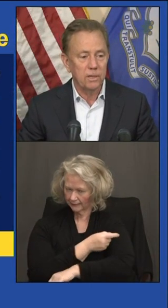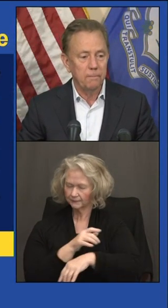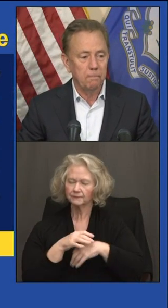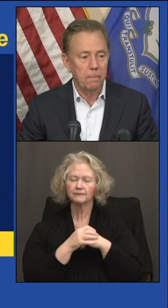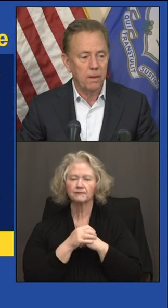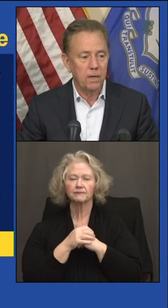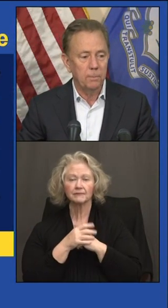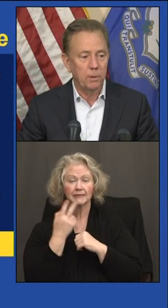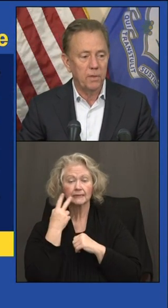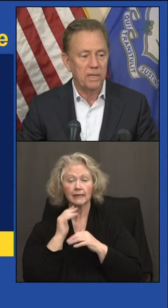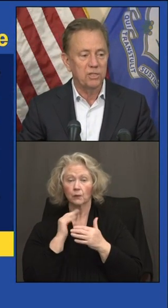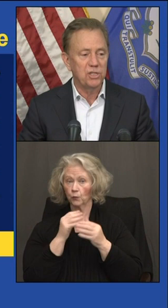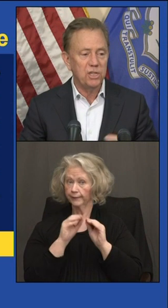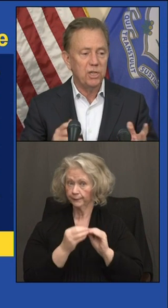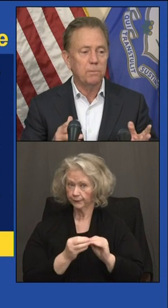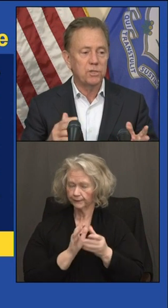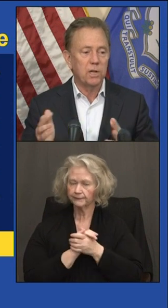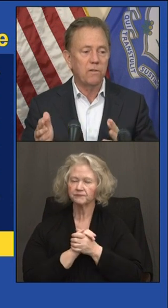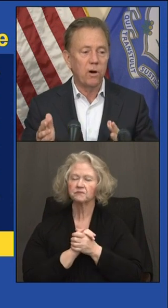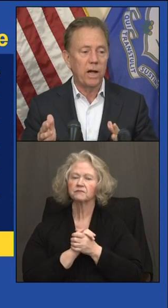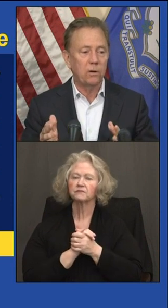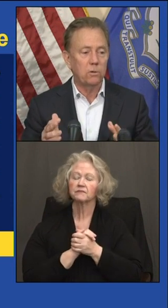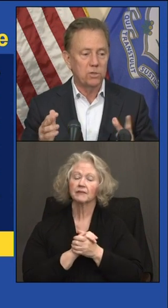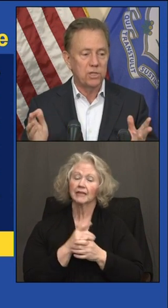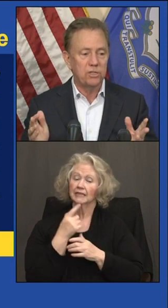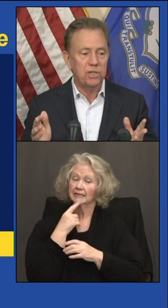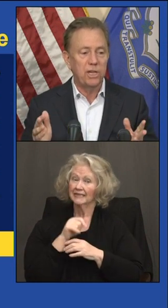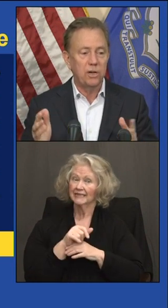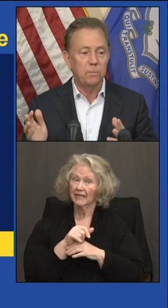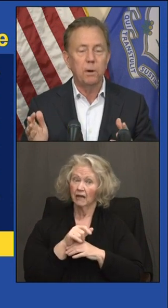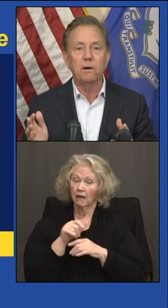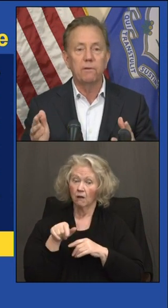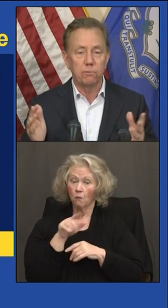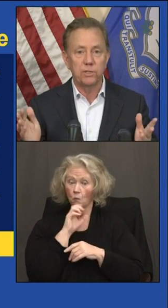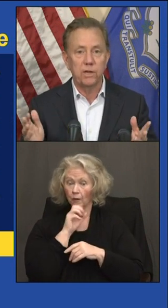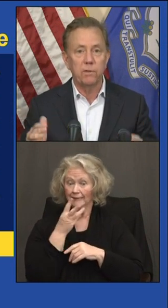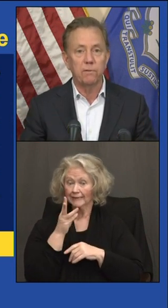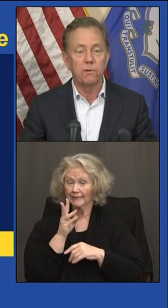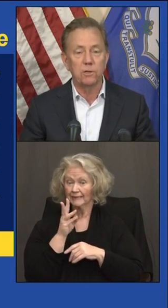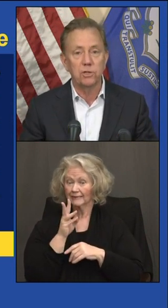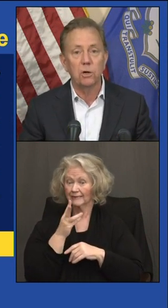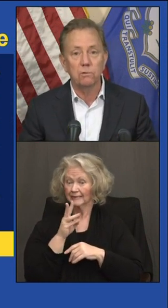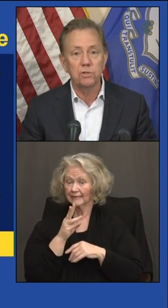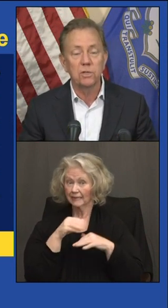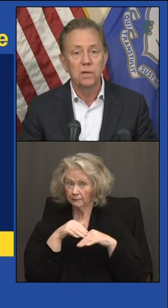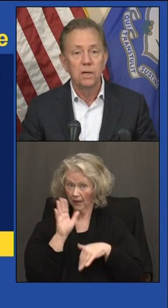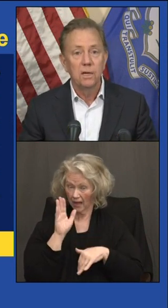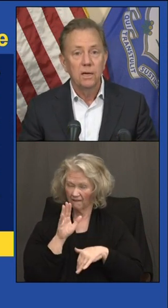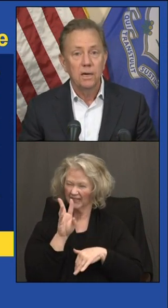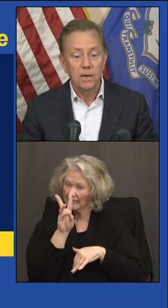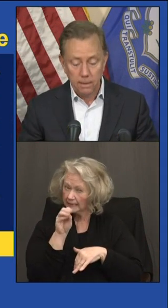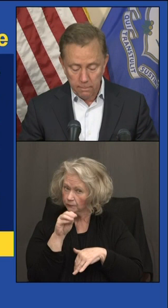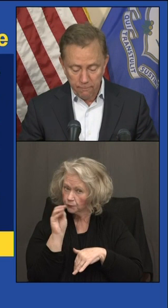here is a couple of things. 60% of our adults, 16 and above, have received their first dose.